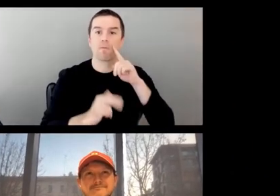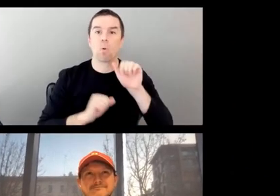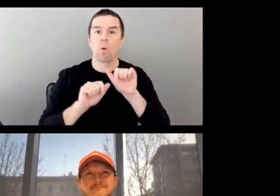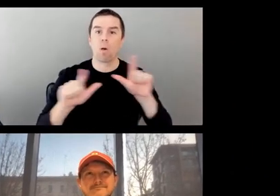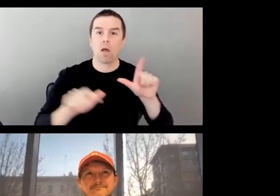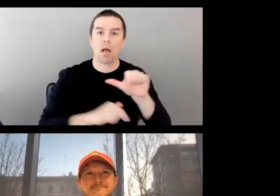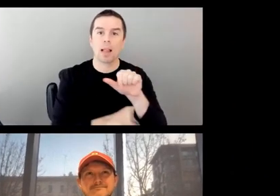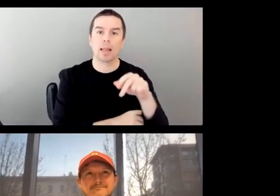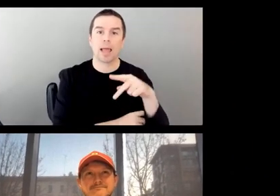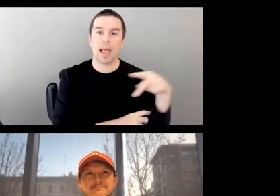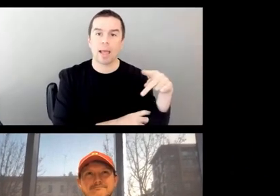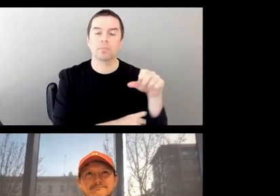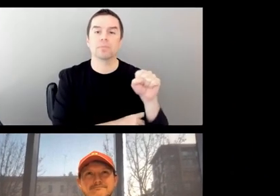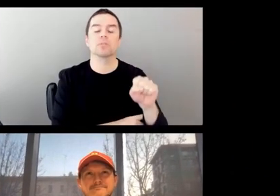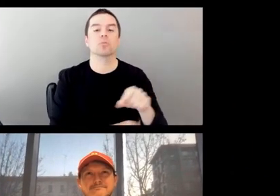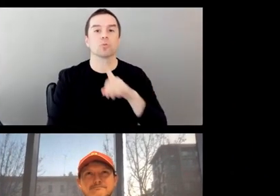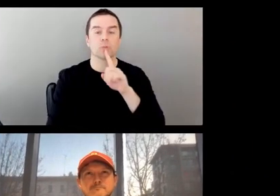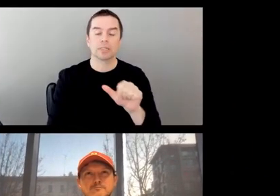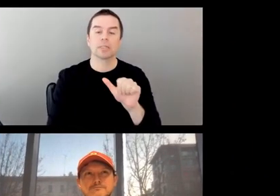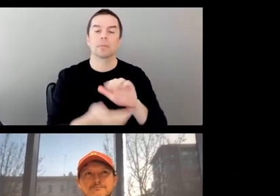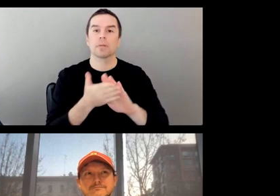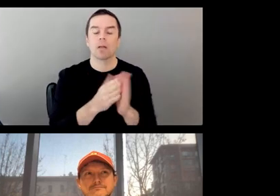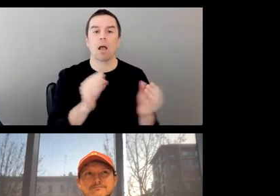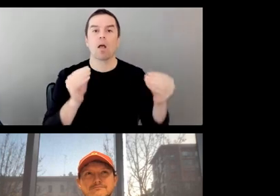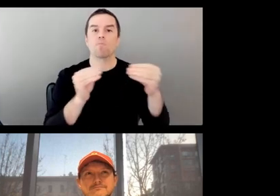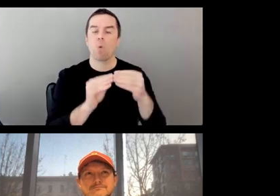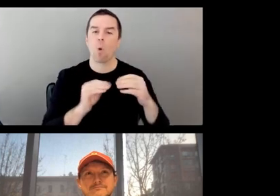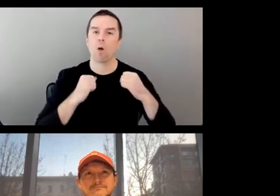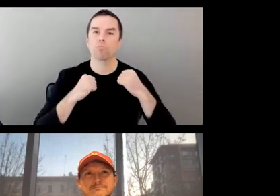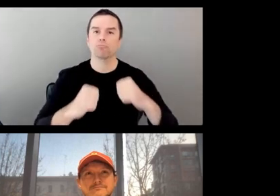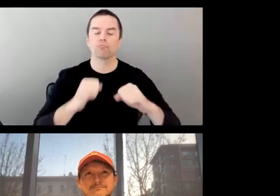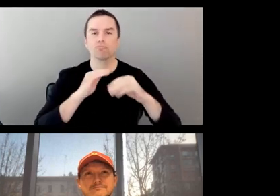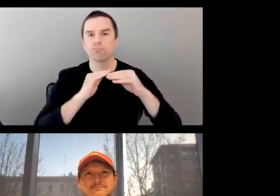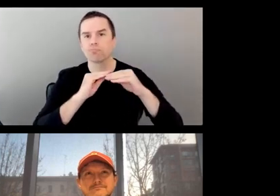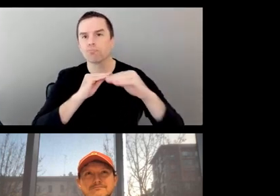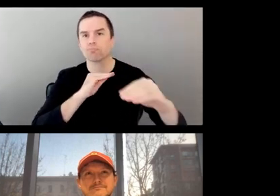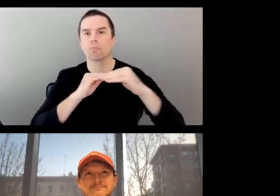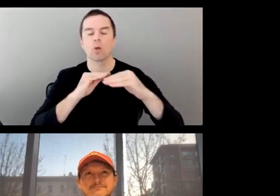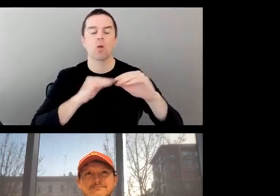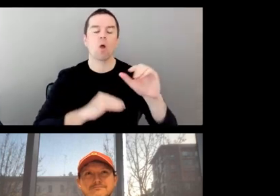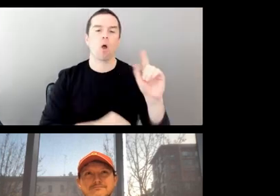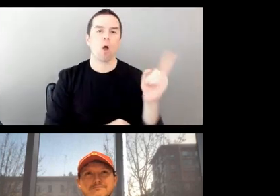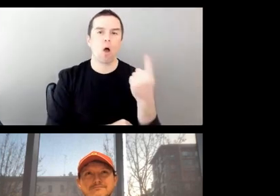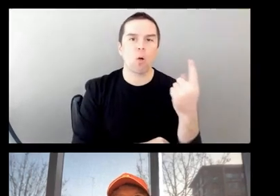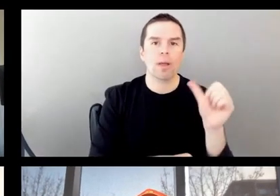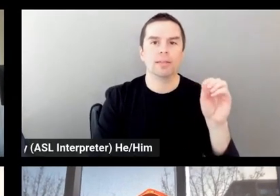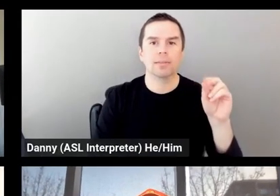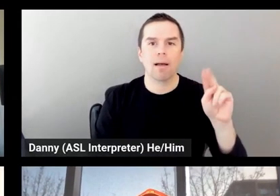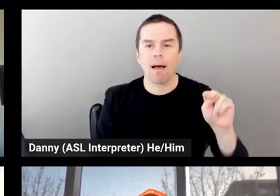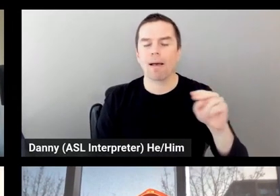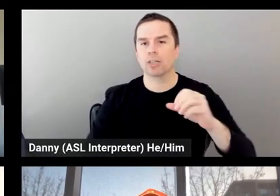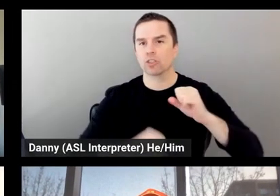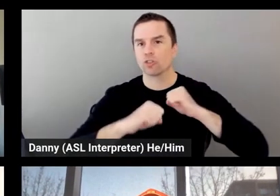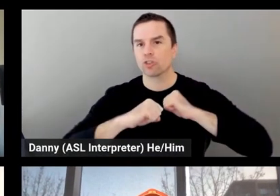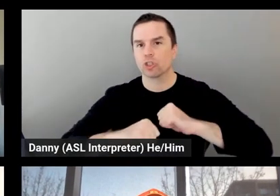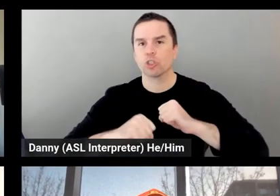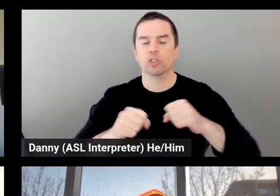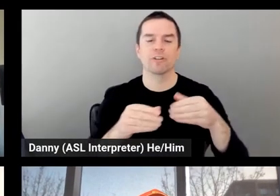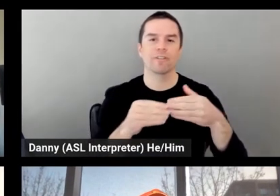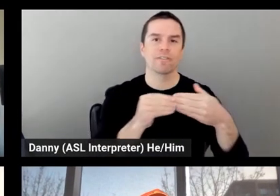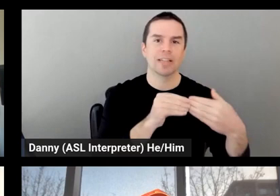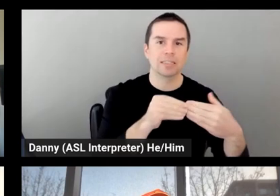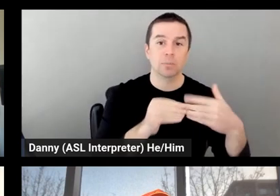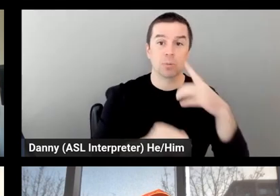resilient, to be always on, to be secure, to be flexible, because, of course, we also need to